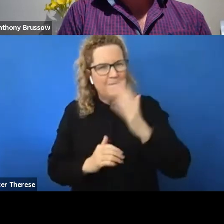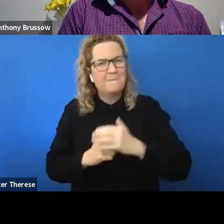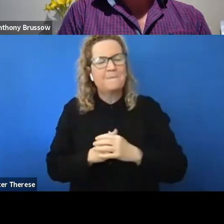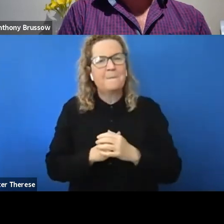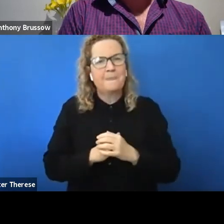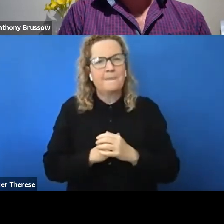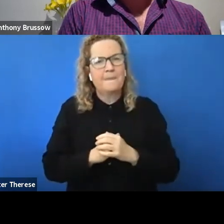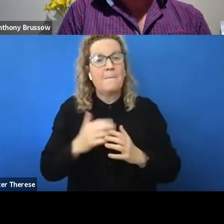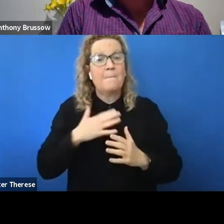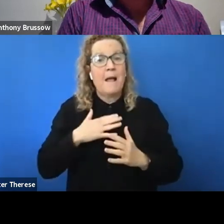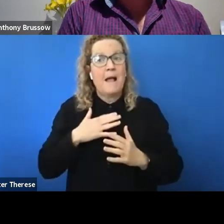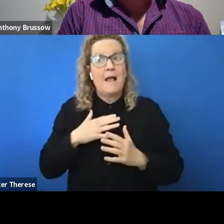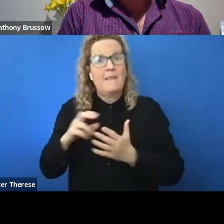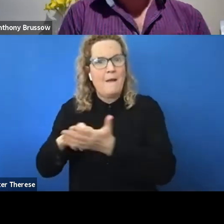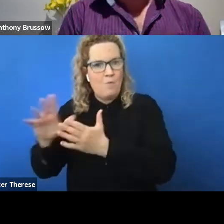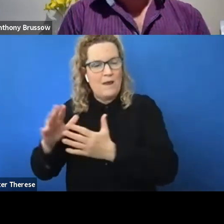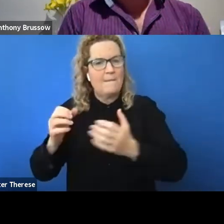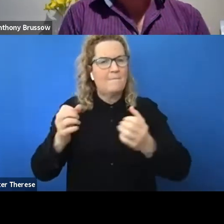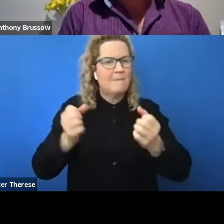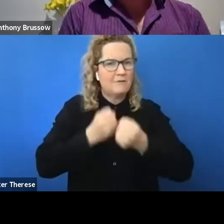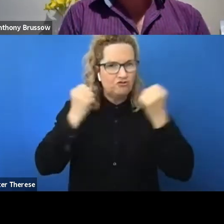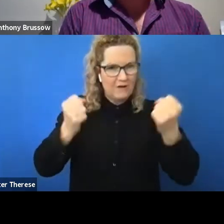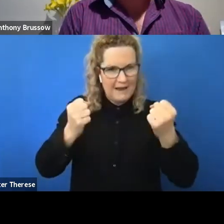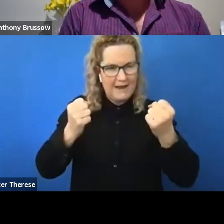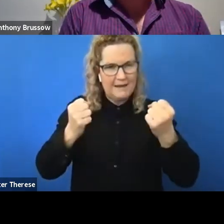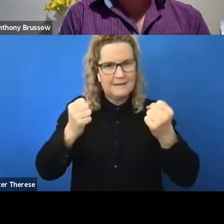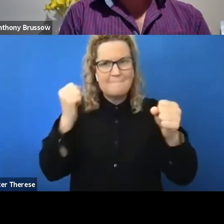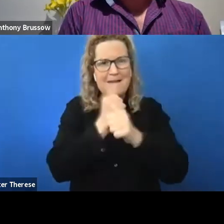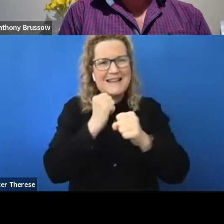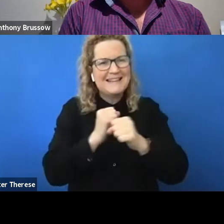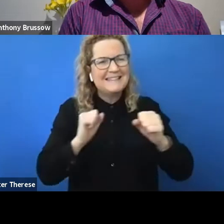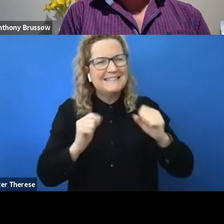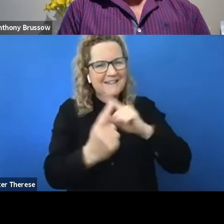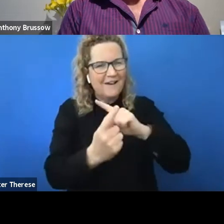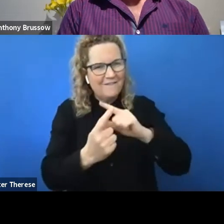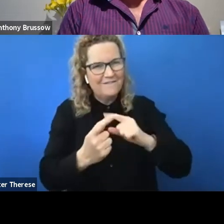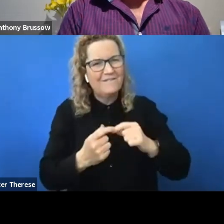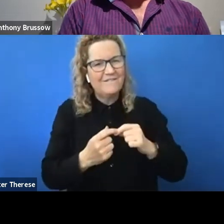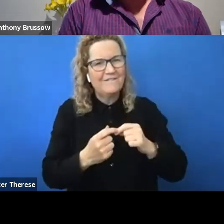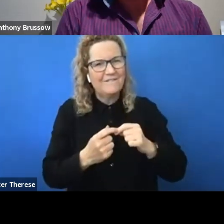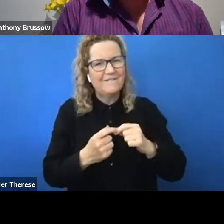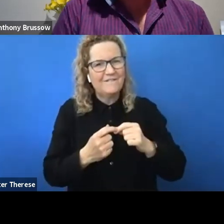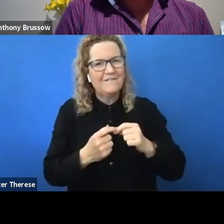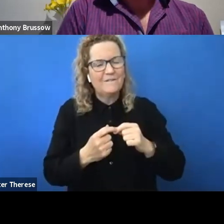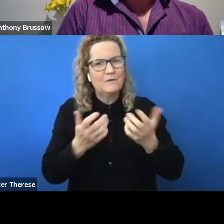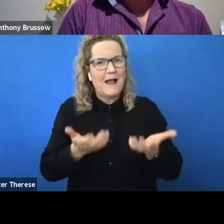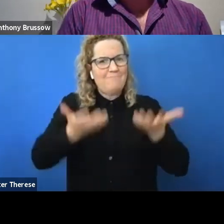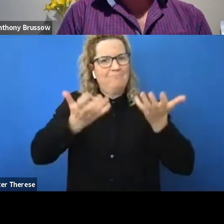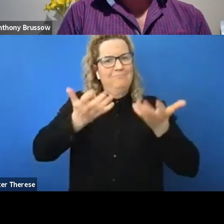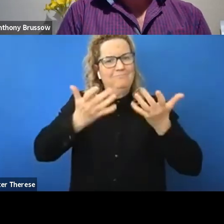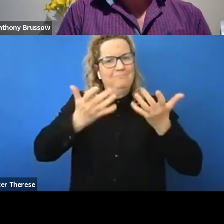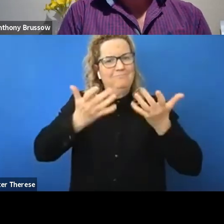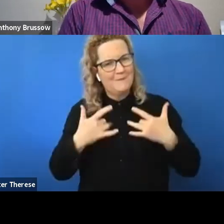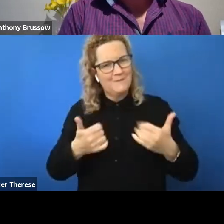strengths is building and making stuff in that, which looks at me up. And